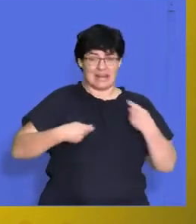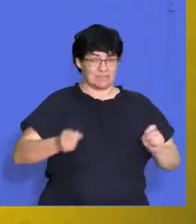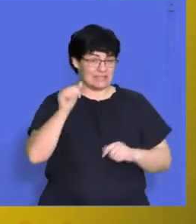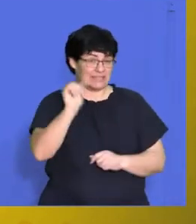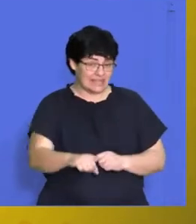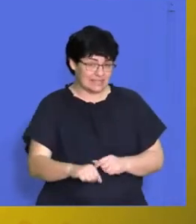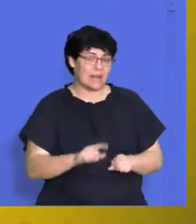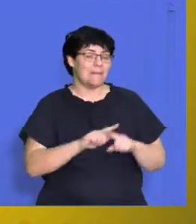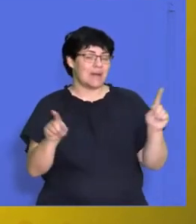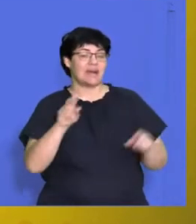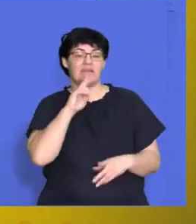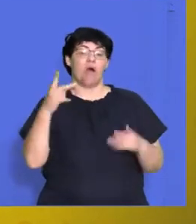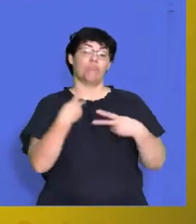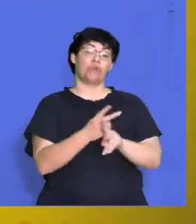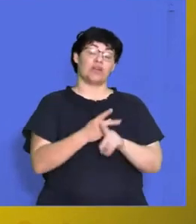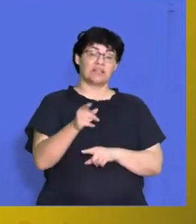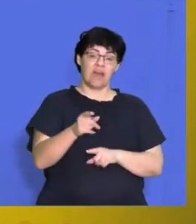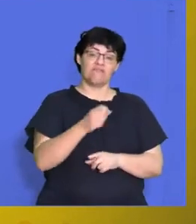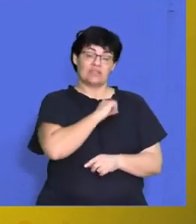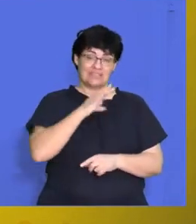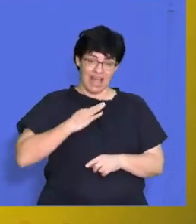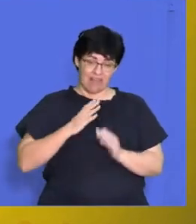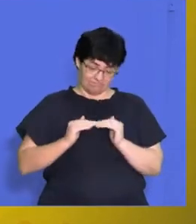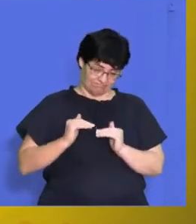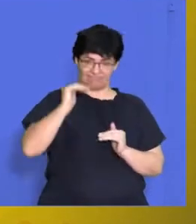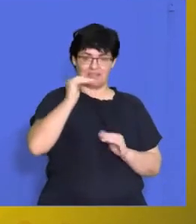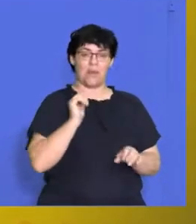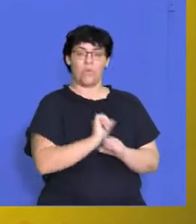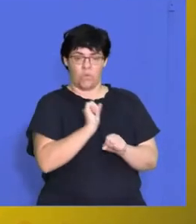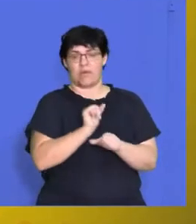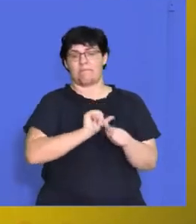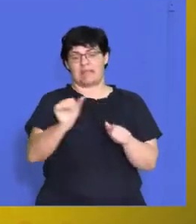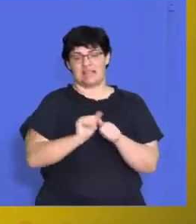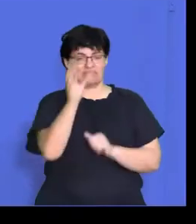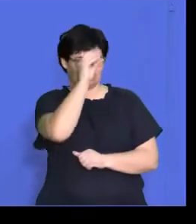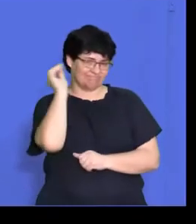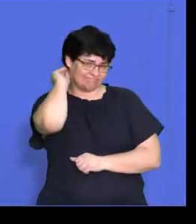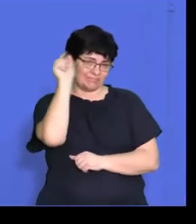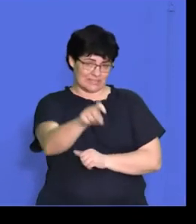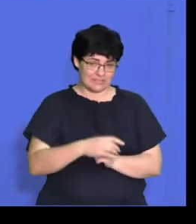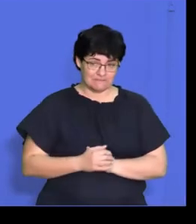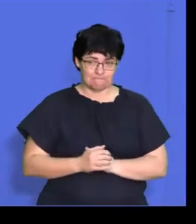for us, but we're going to see the productivity of our employees go up. So just bear that in mind there.